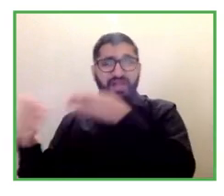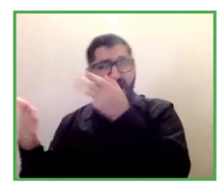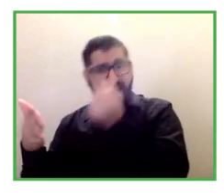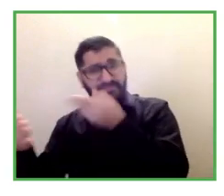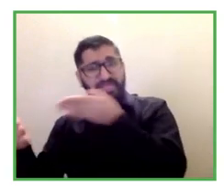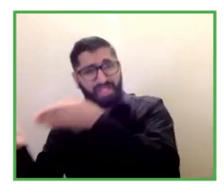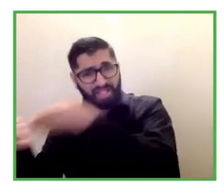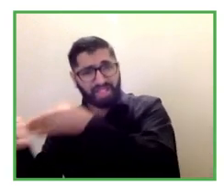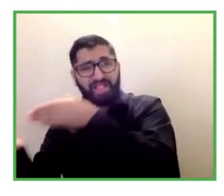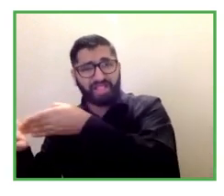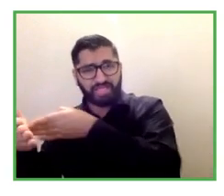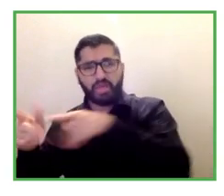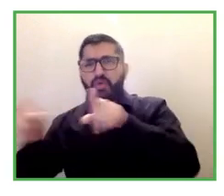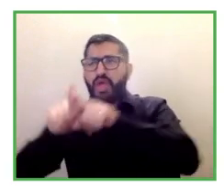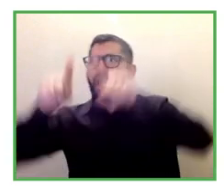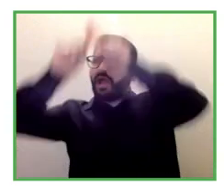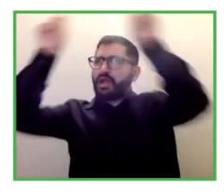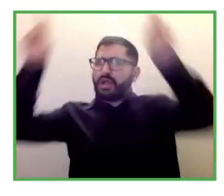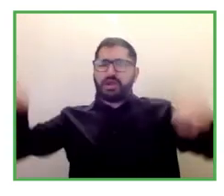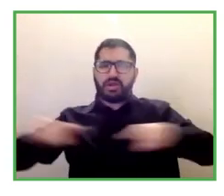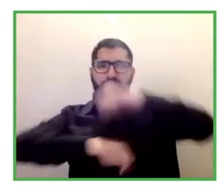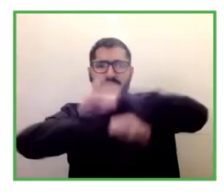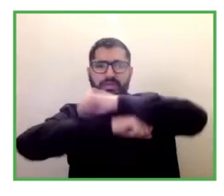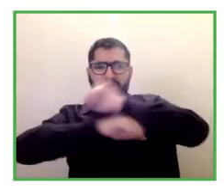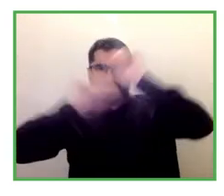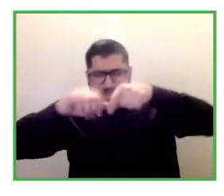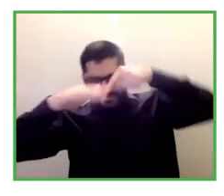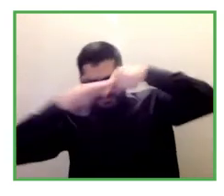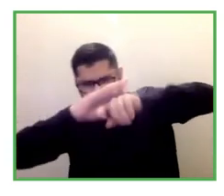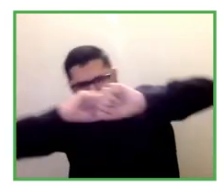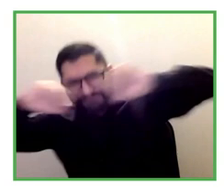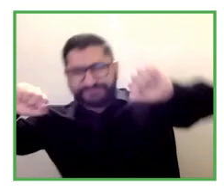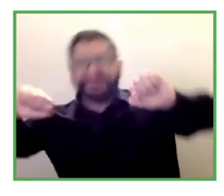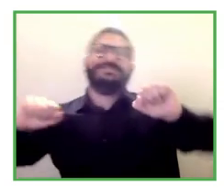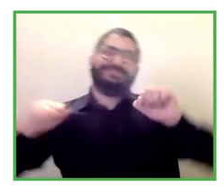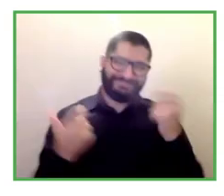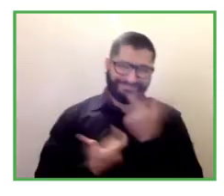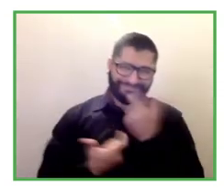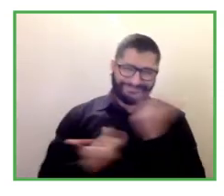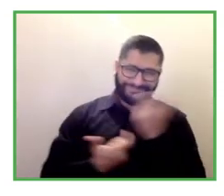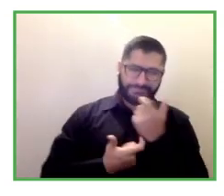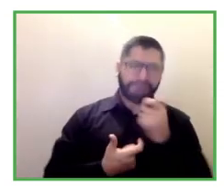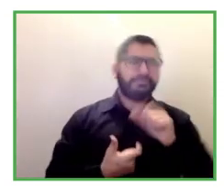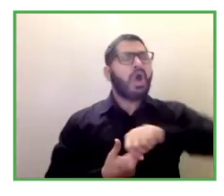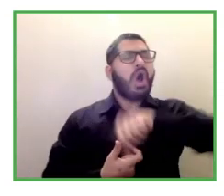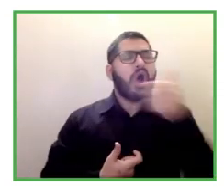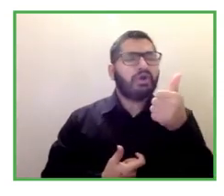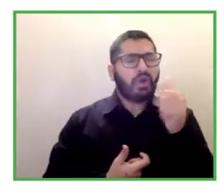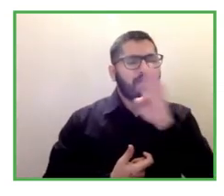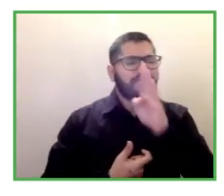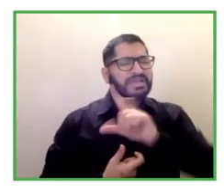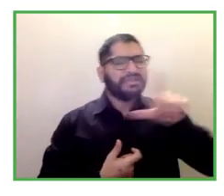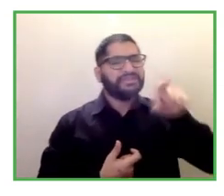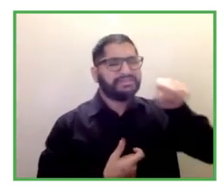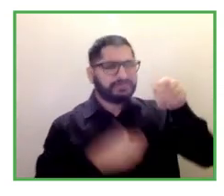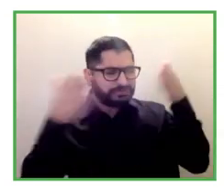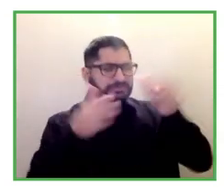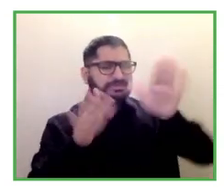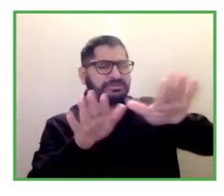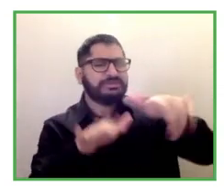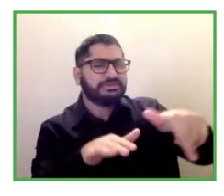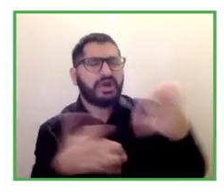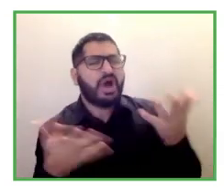share with us you know what we're wrong and how did you cope with it thank you michelle uh isabel here yeah no we um